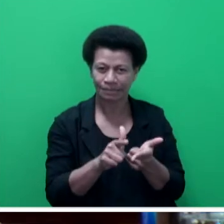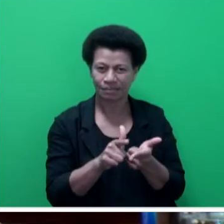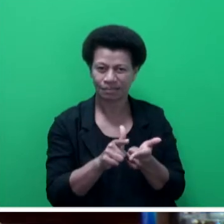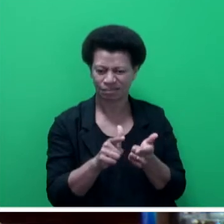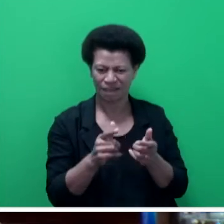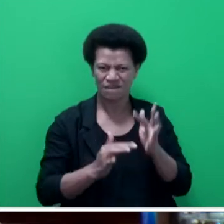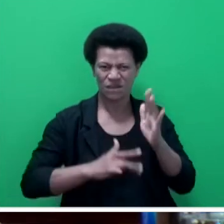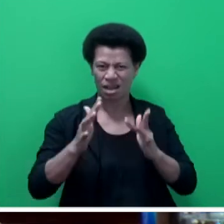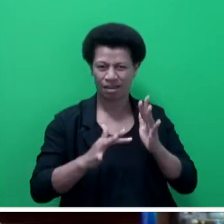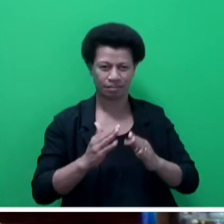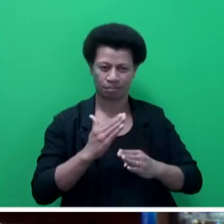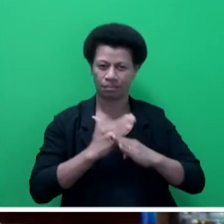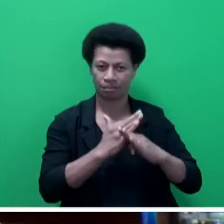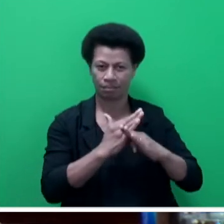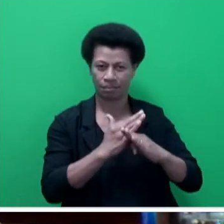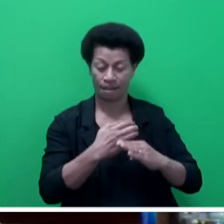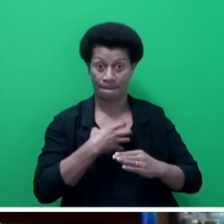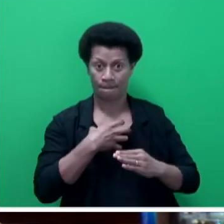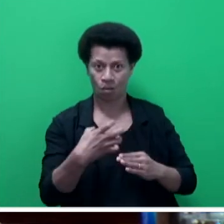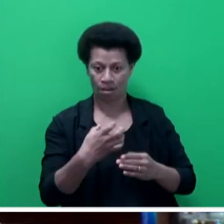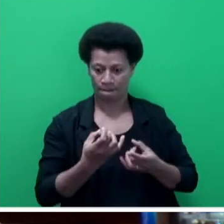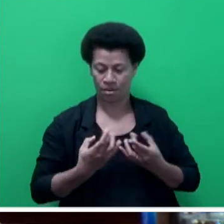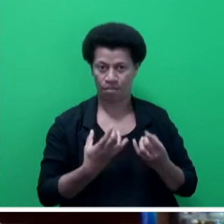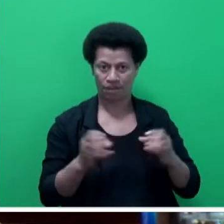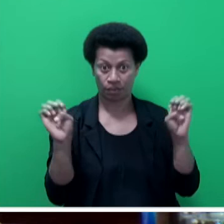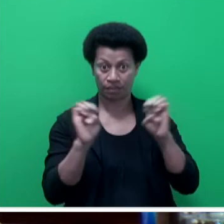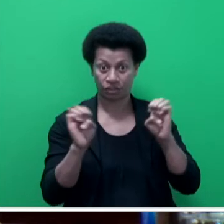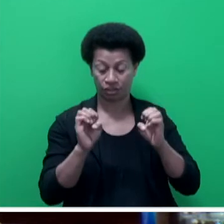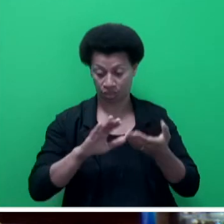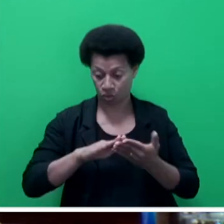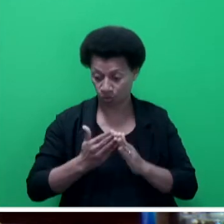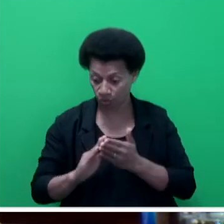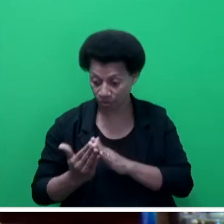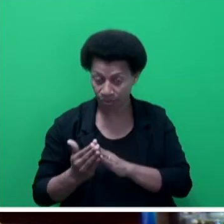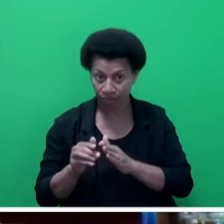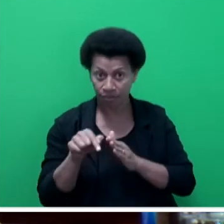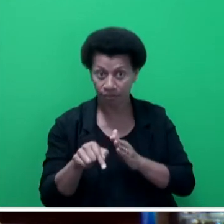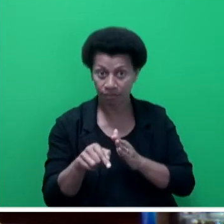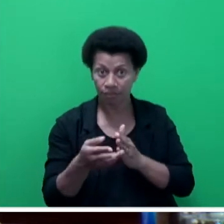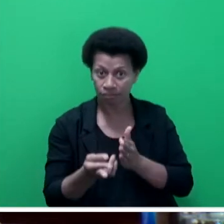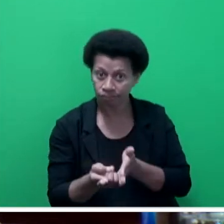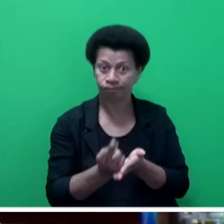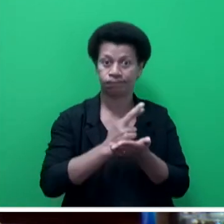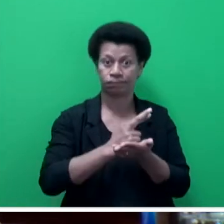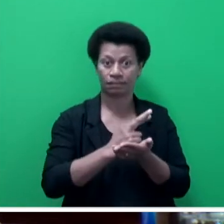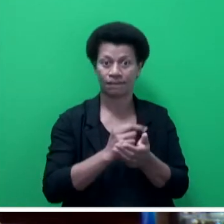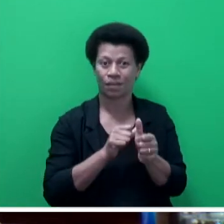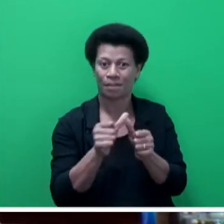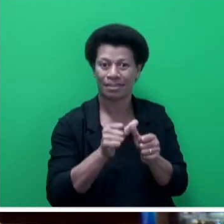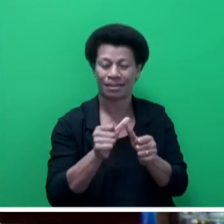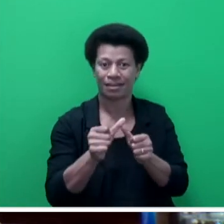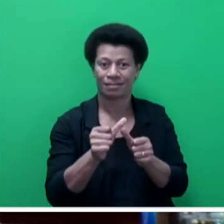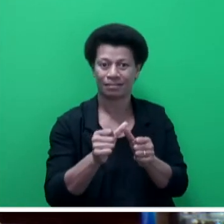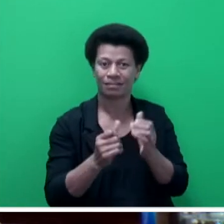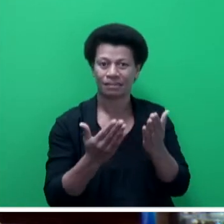increased preparedness for emergencies, communities' ability to recover from emergencies better, and strengthened